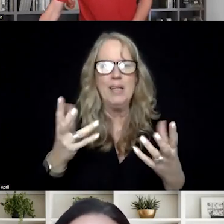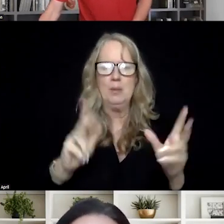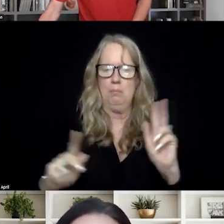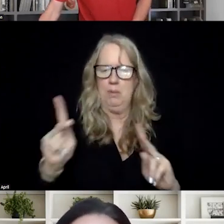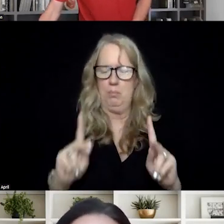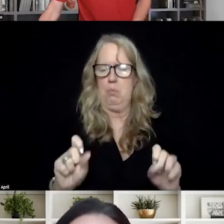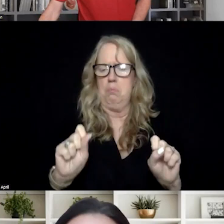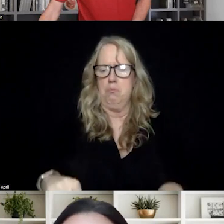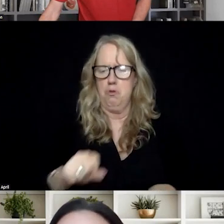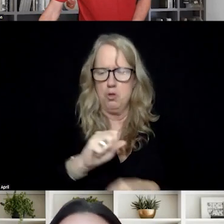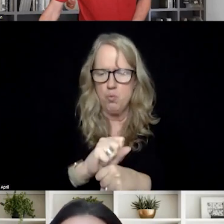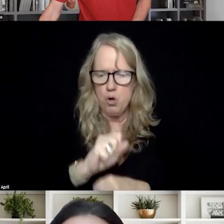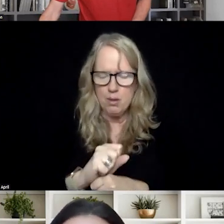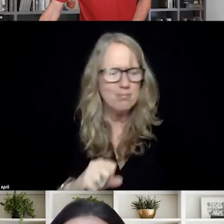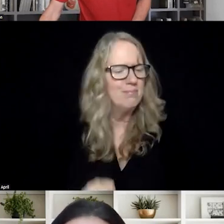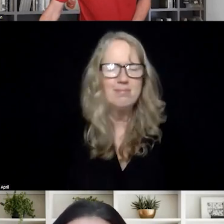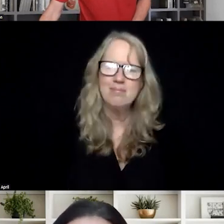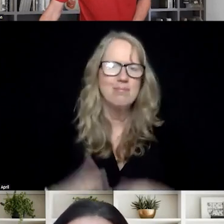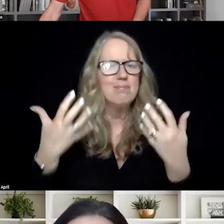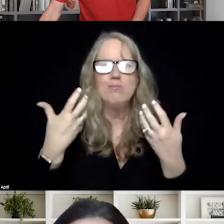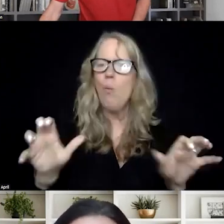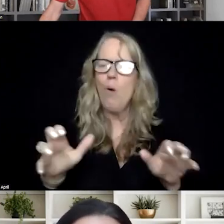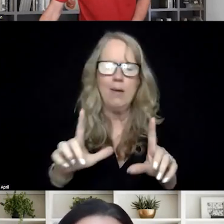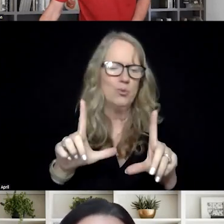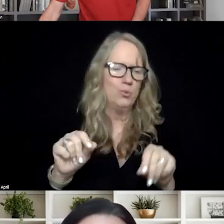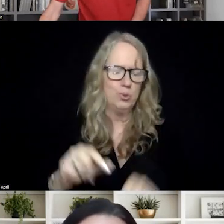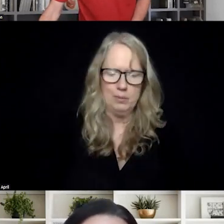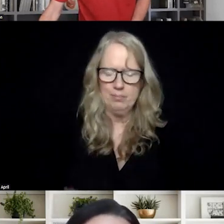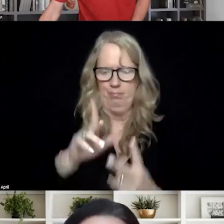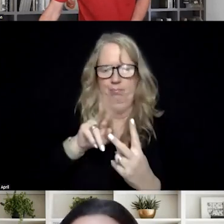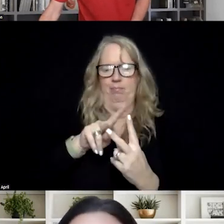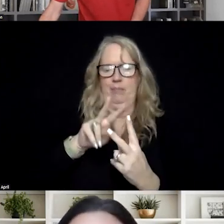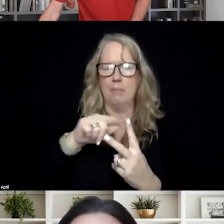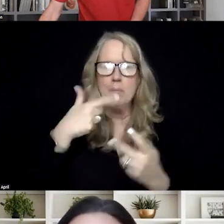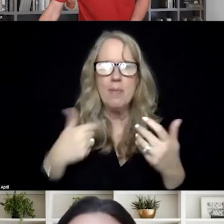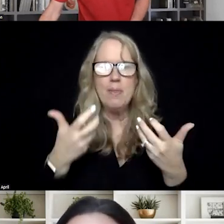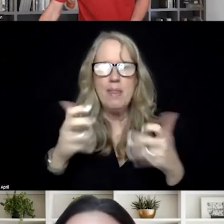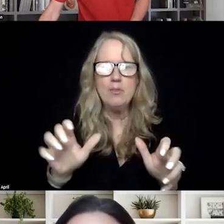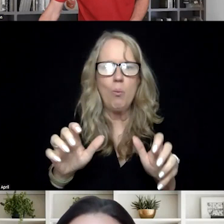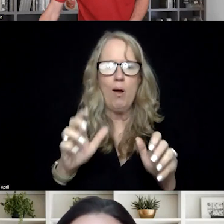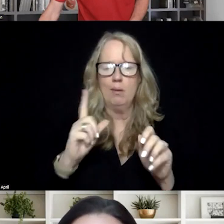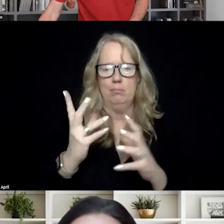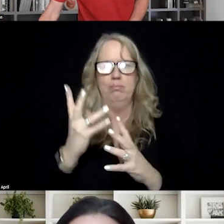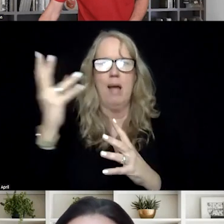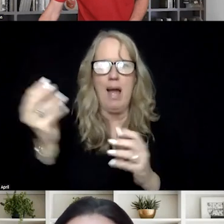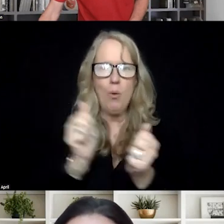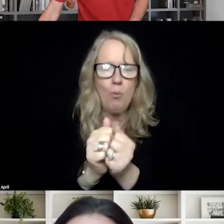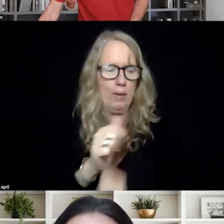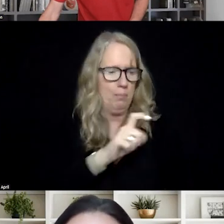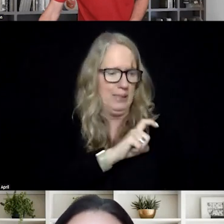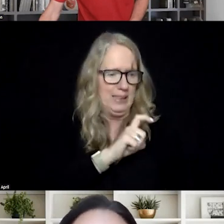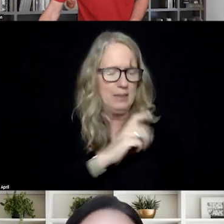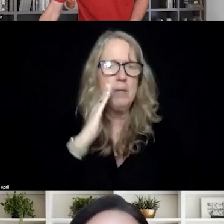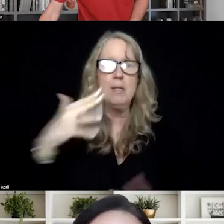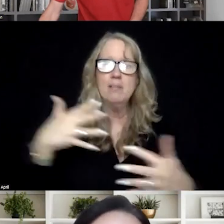work don't want to do the work in the community, either because they don't want to go out with police because they fear their own